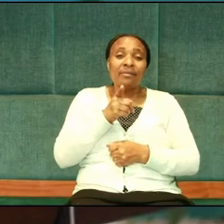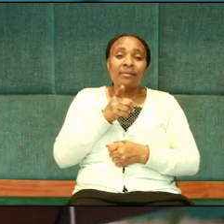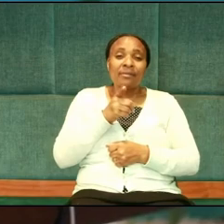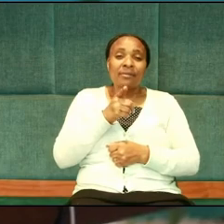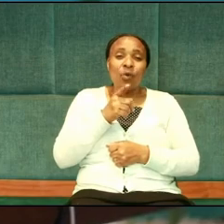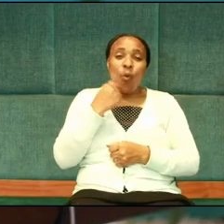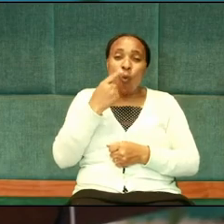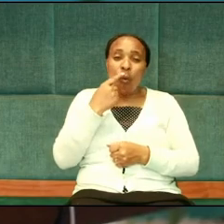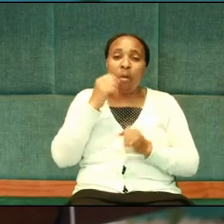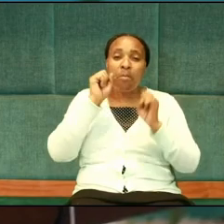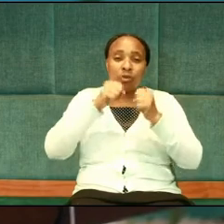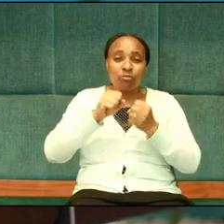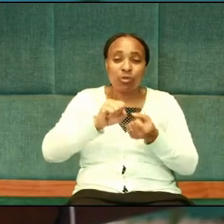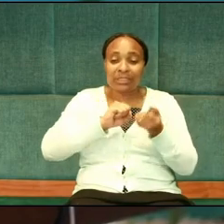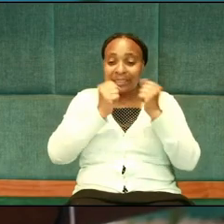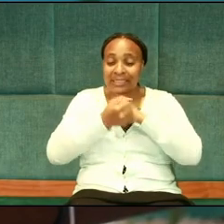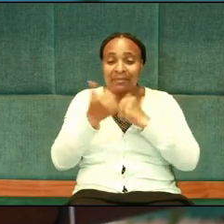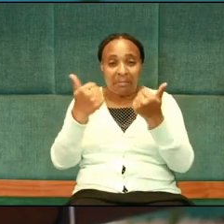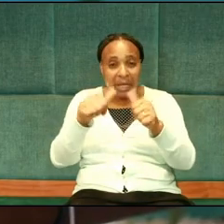converted.